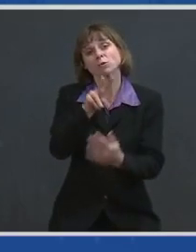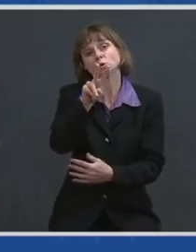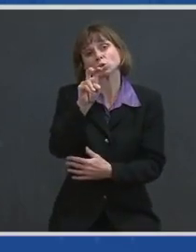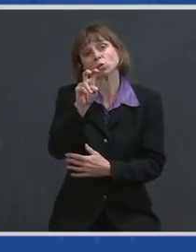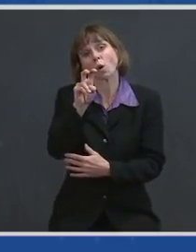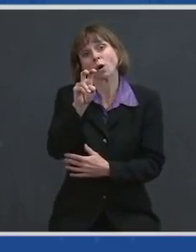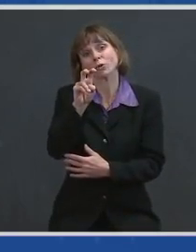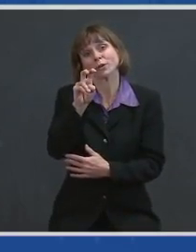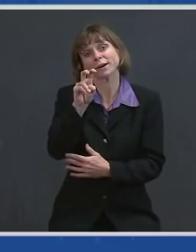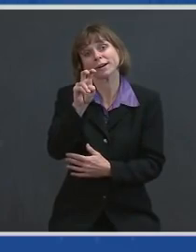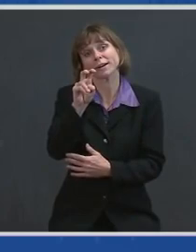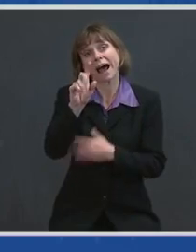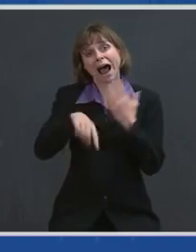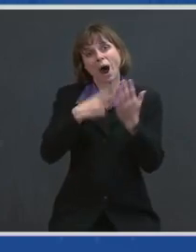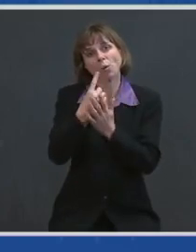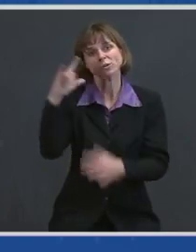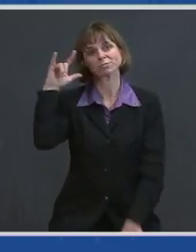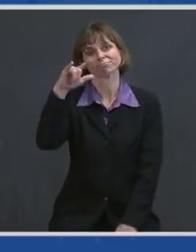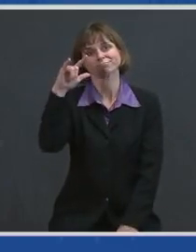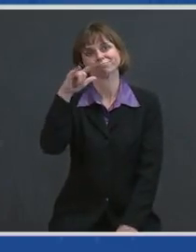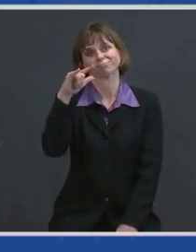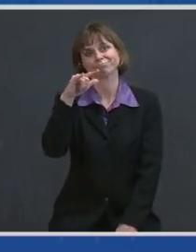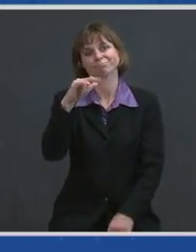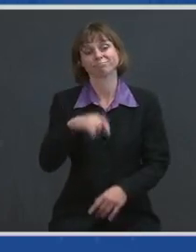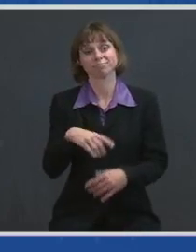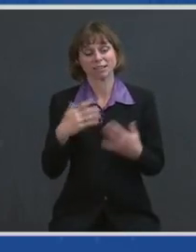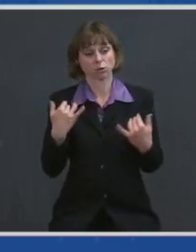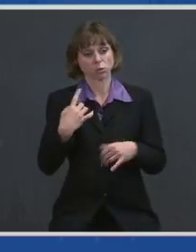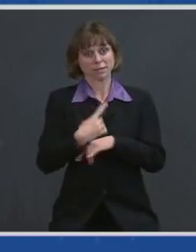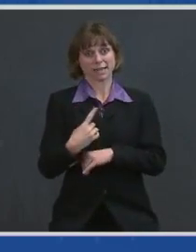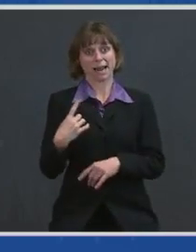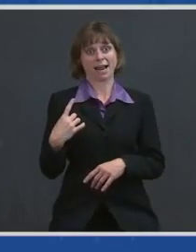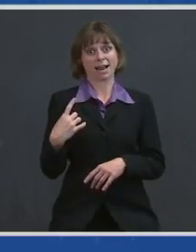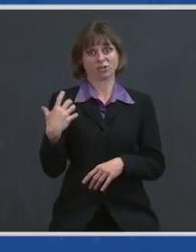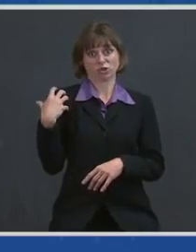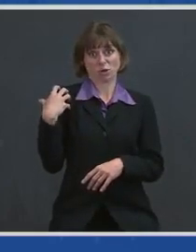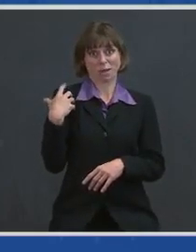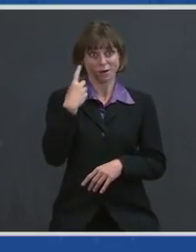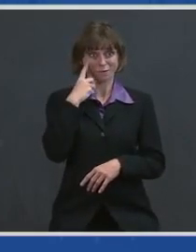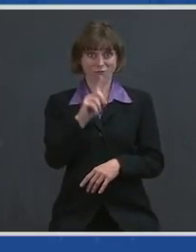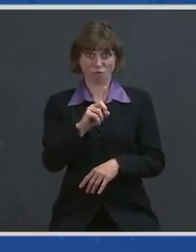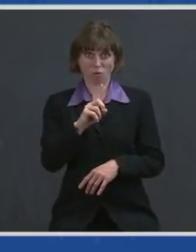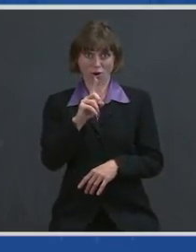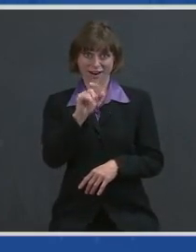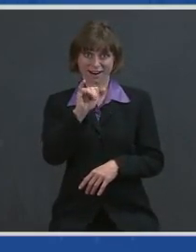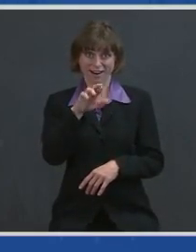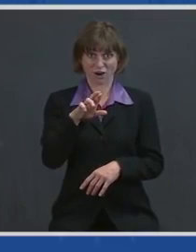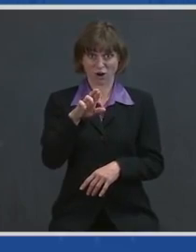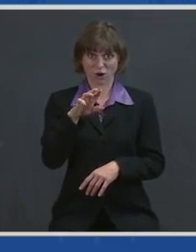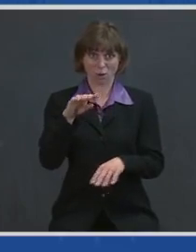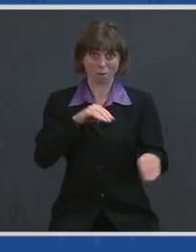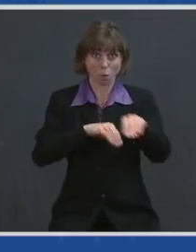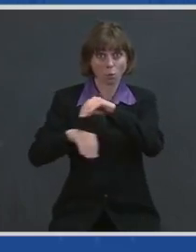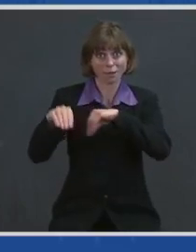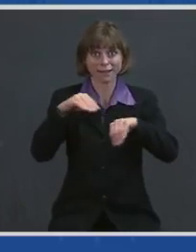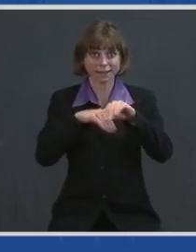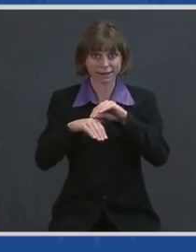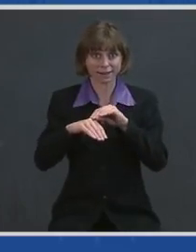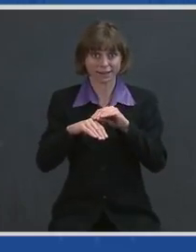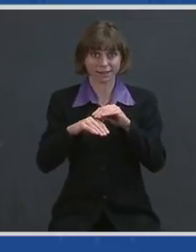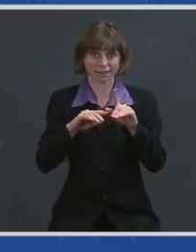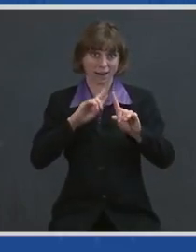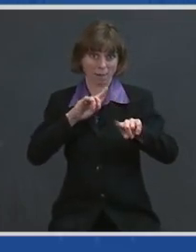And she serves today as commander of the Air Mobility Command. Lieutenant General Richardson